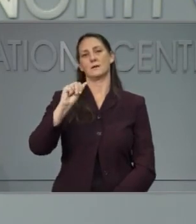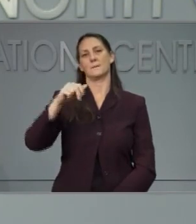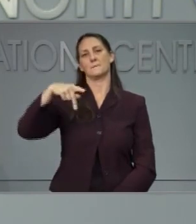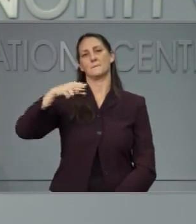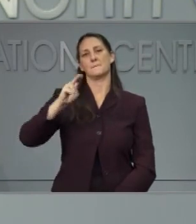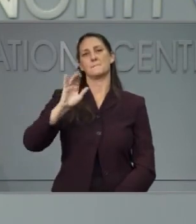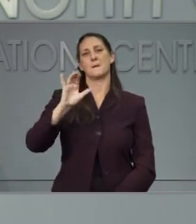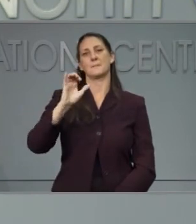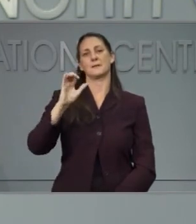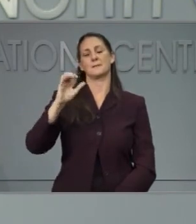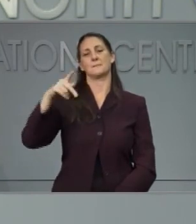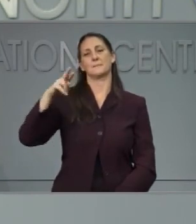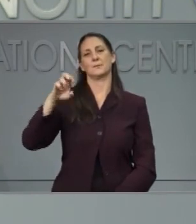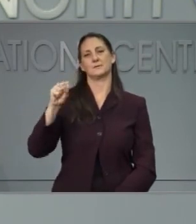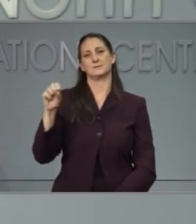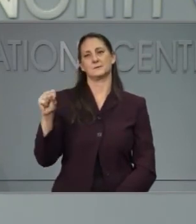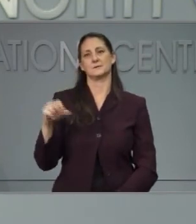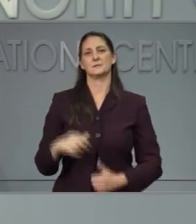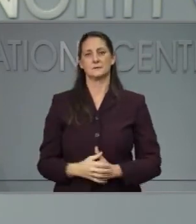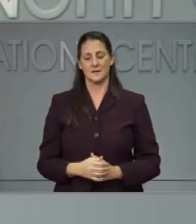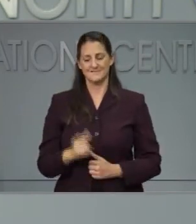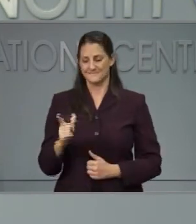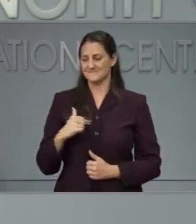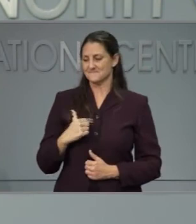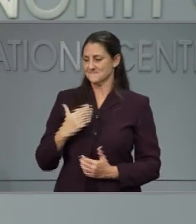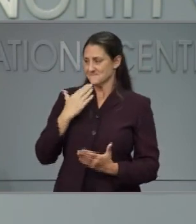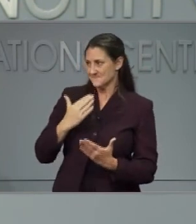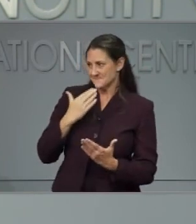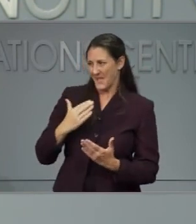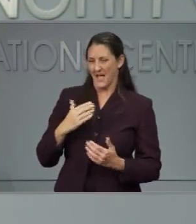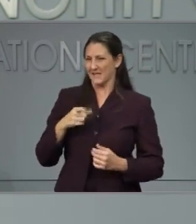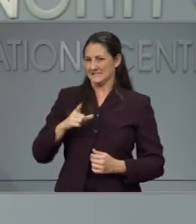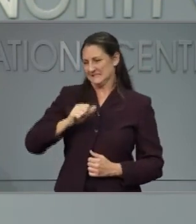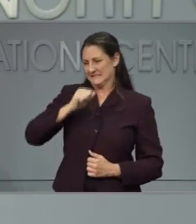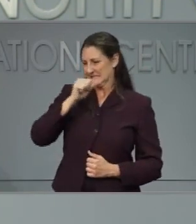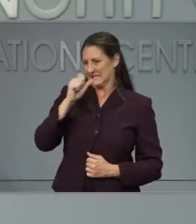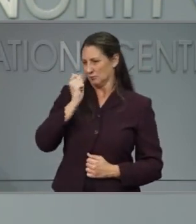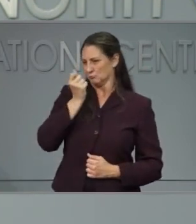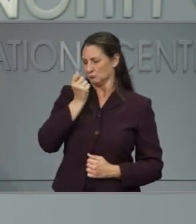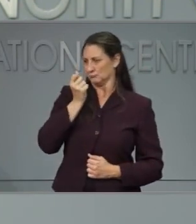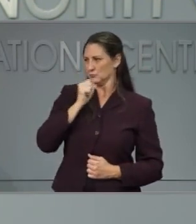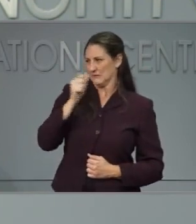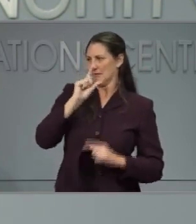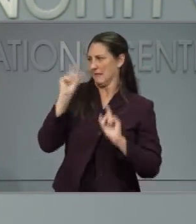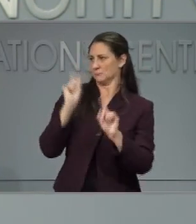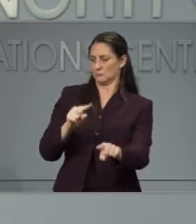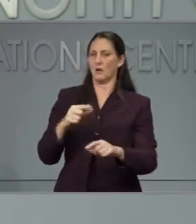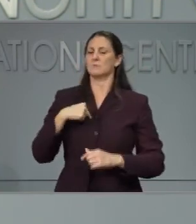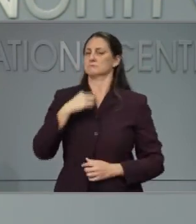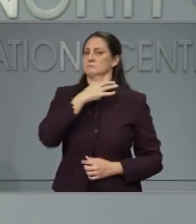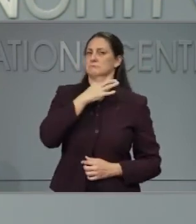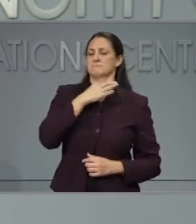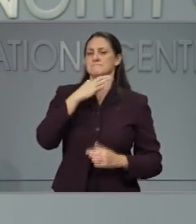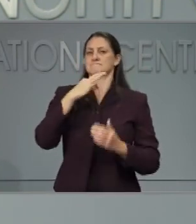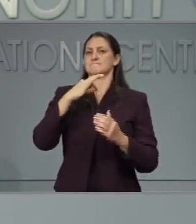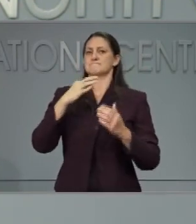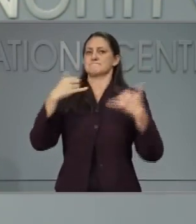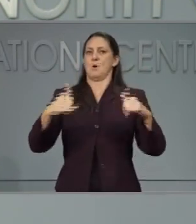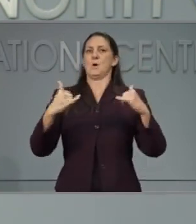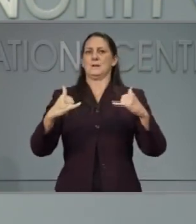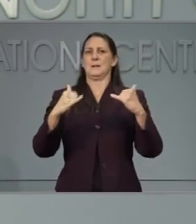Hi, Governor. With all due respect, you didn't really answer the question as to whether the party buses are legal or not under the current executive order. Thank you.